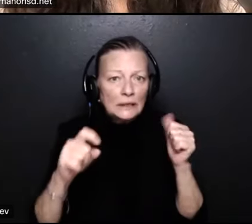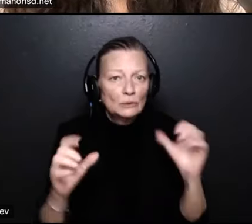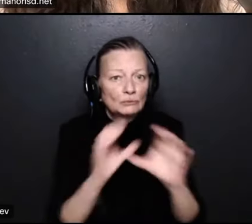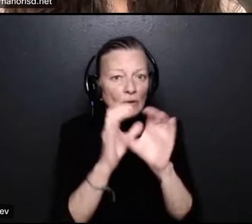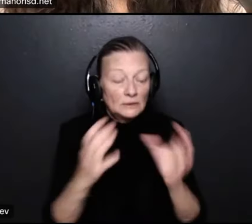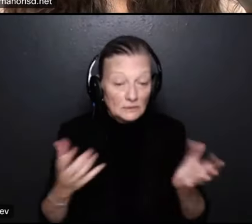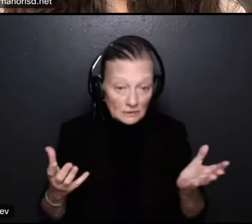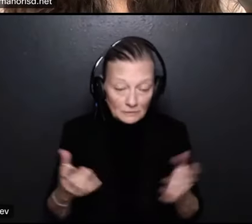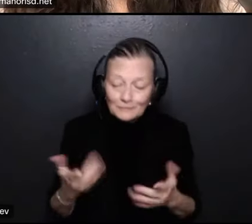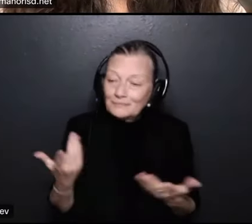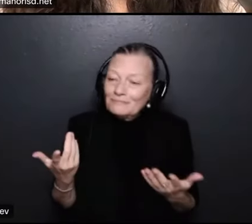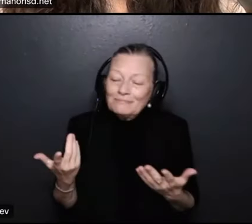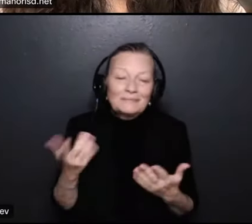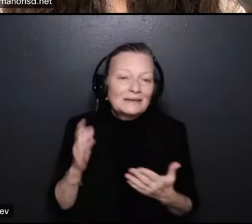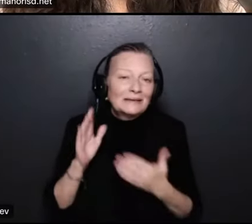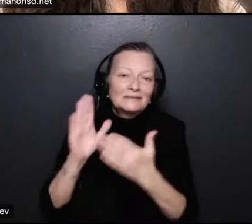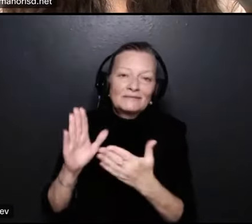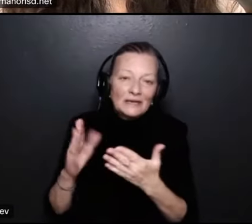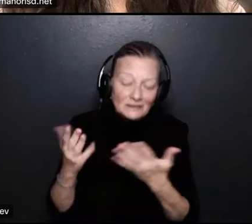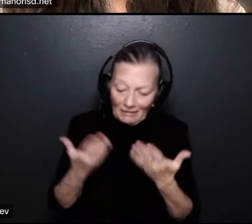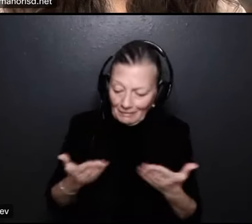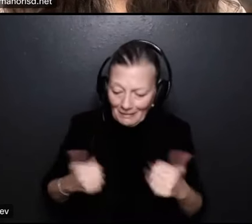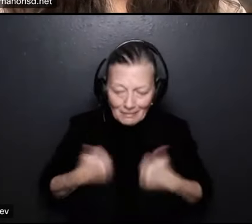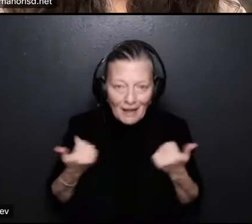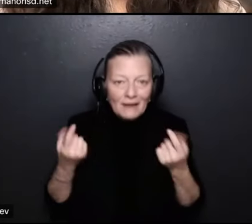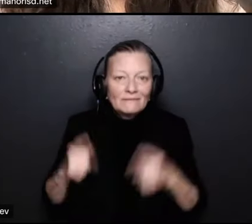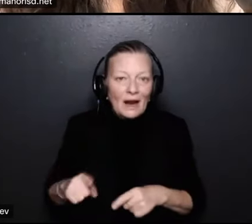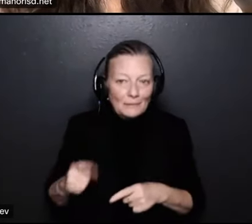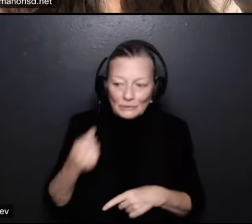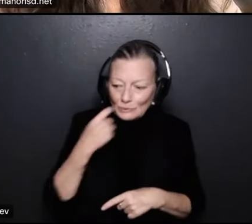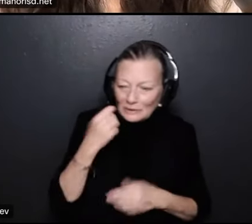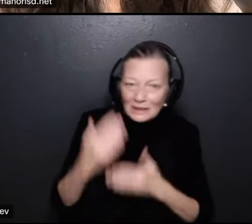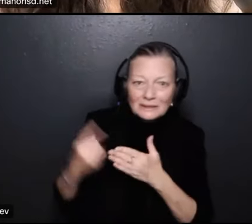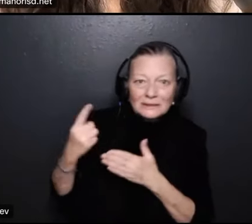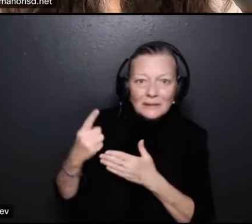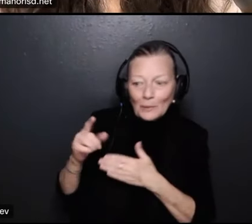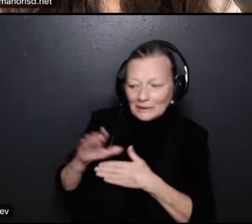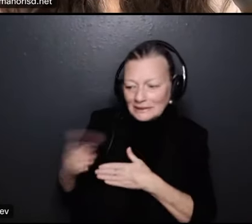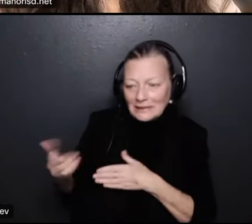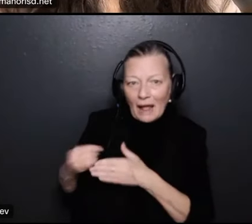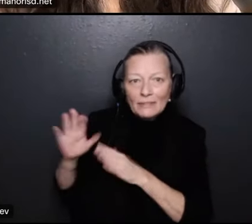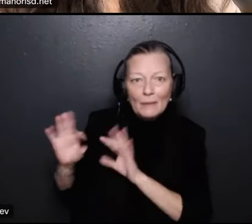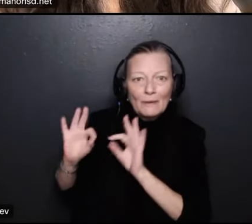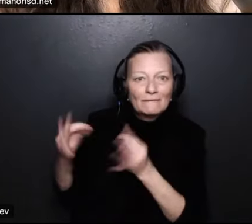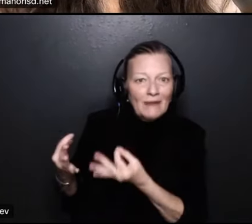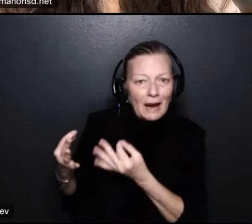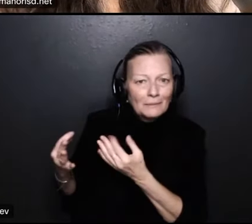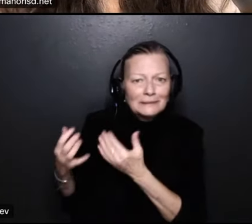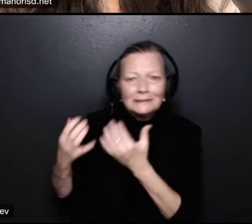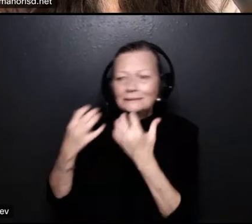it some things happen um recently we had someone who had a death in their family that was very near and dear and that really